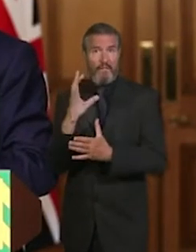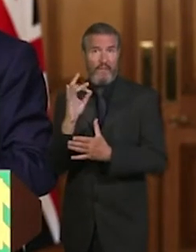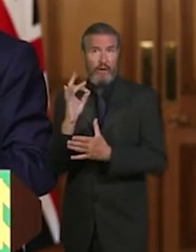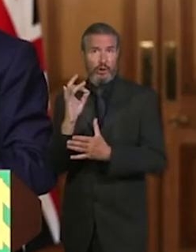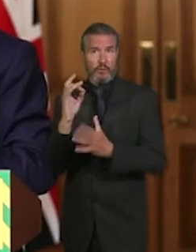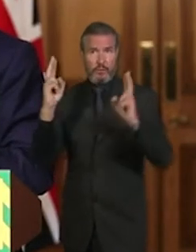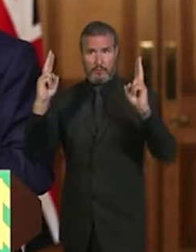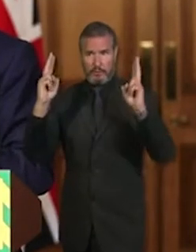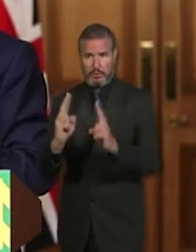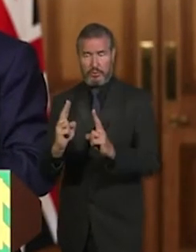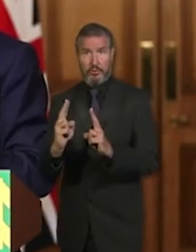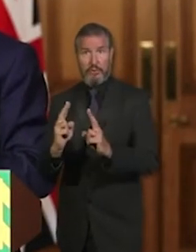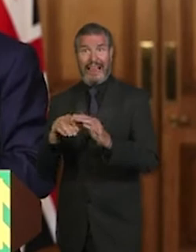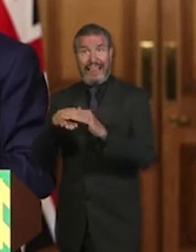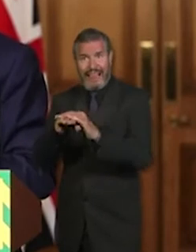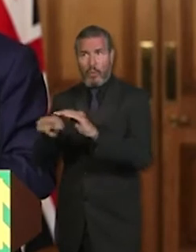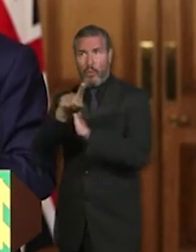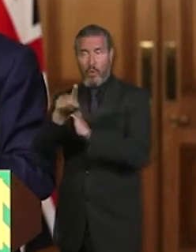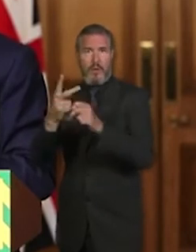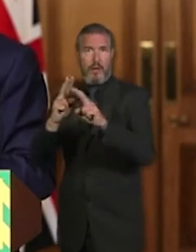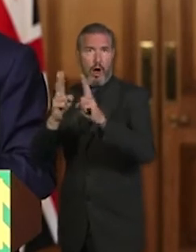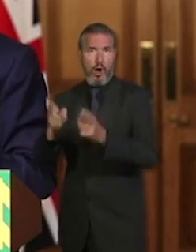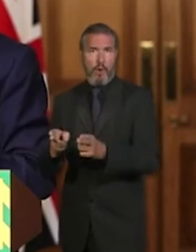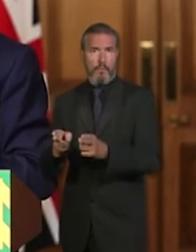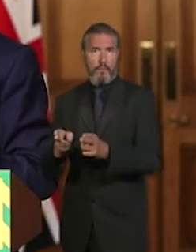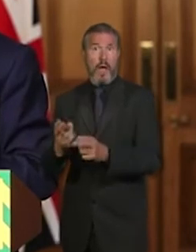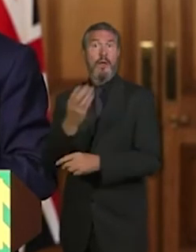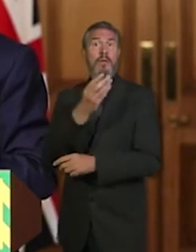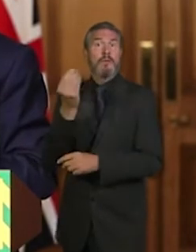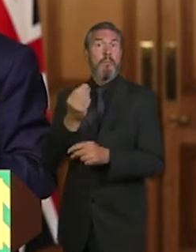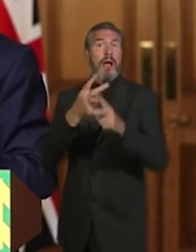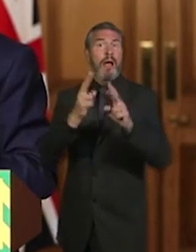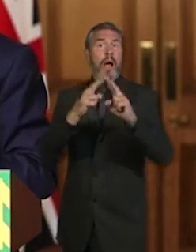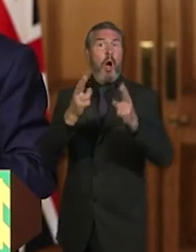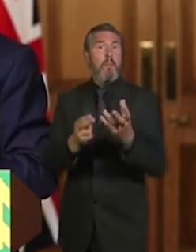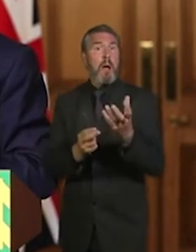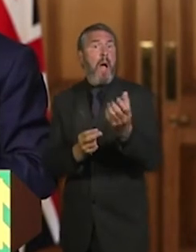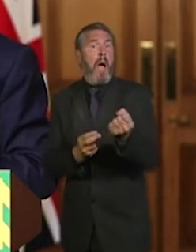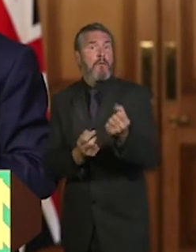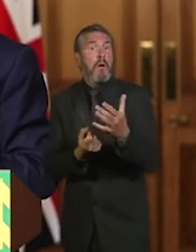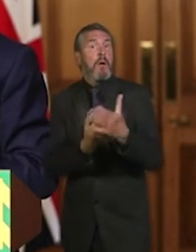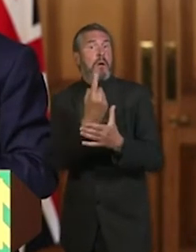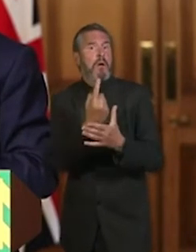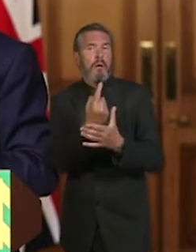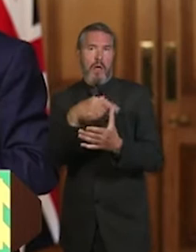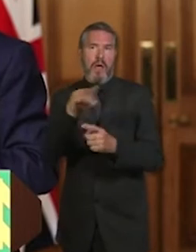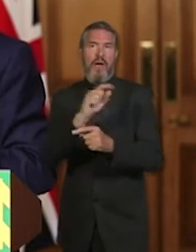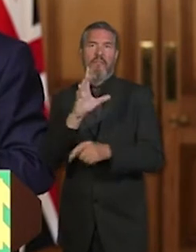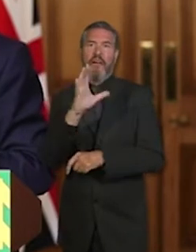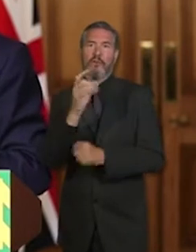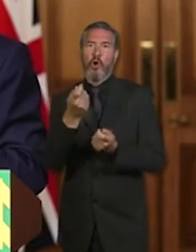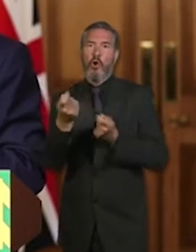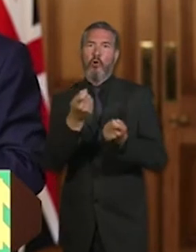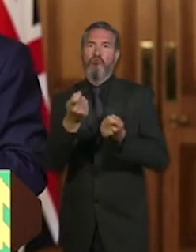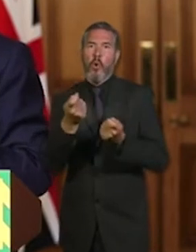progress. And even those care homes where there are cases have very strong infection control procedures in place. And in